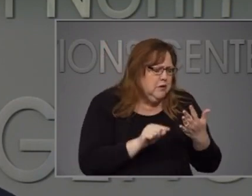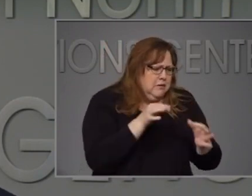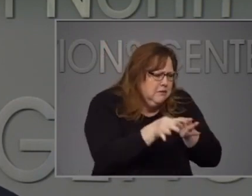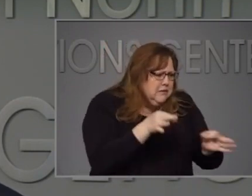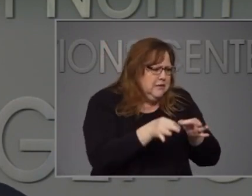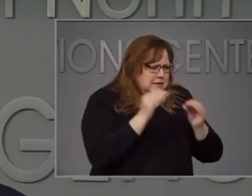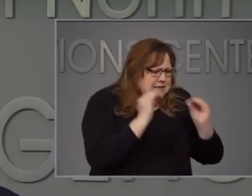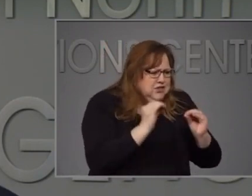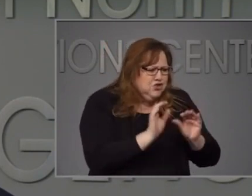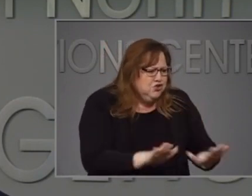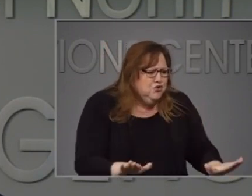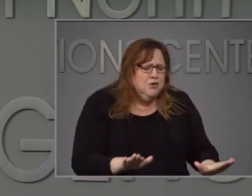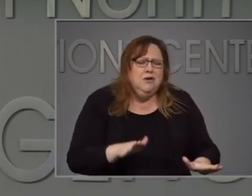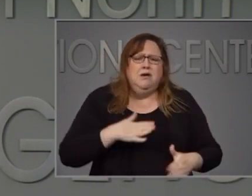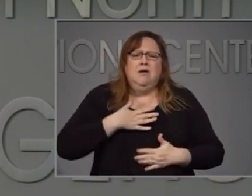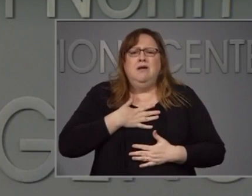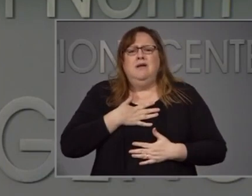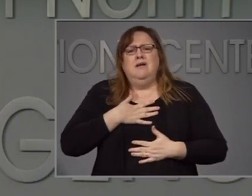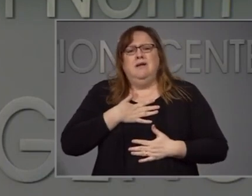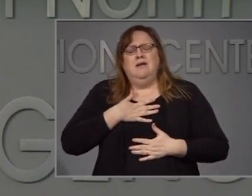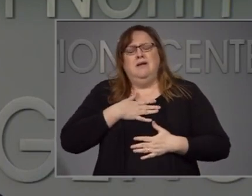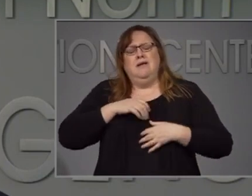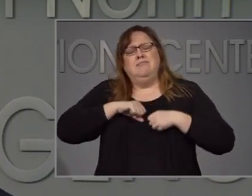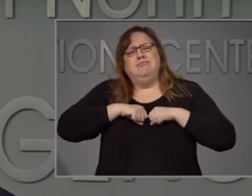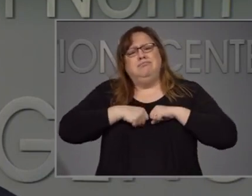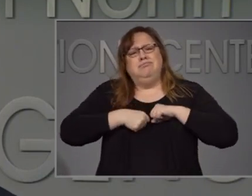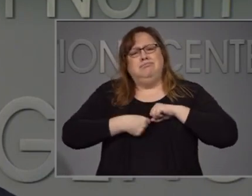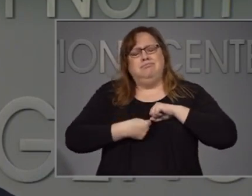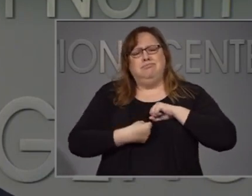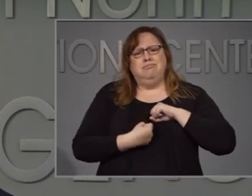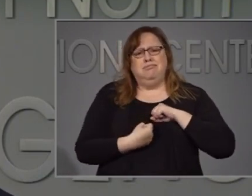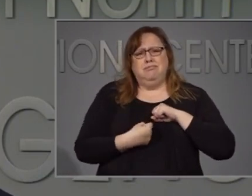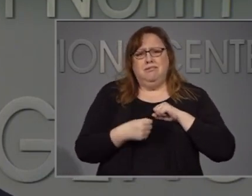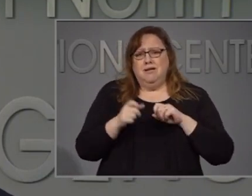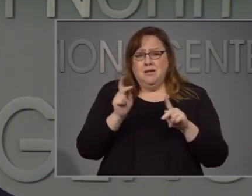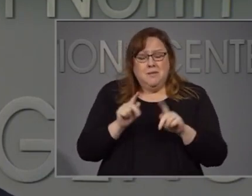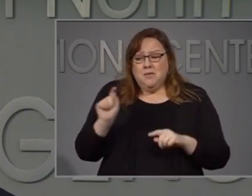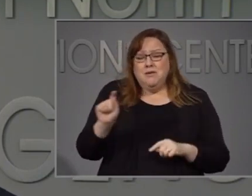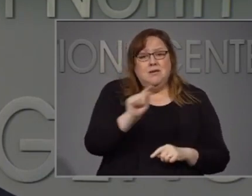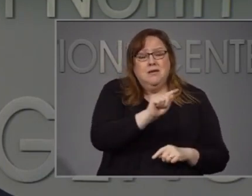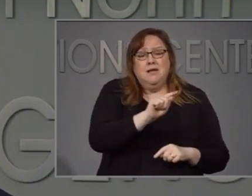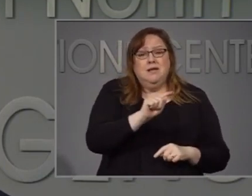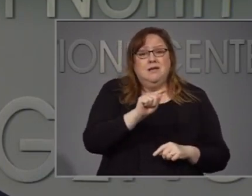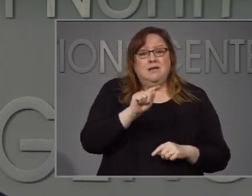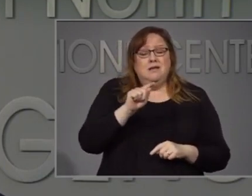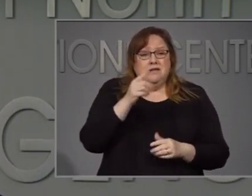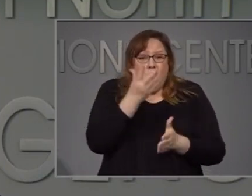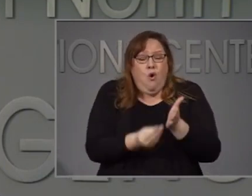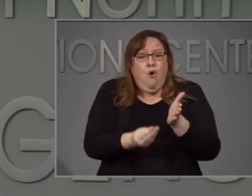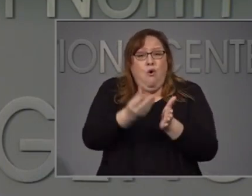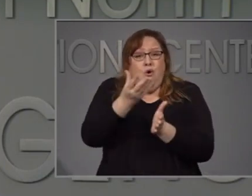They are heartbreaking memorials for people who should not be dead.